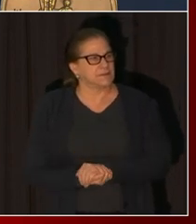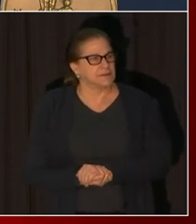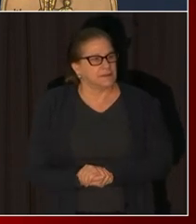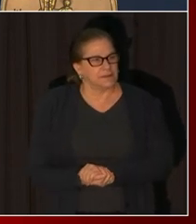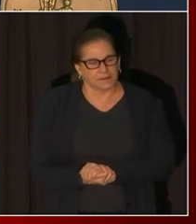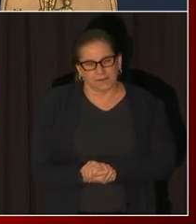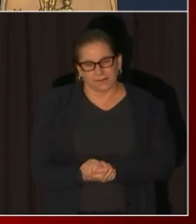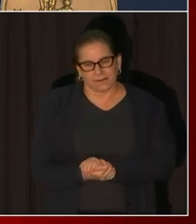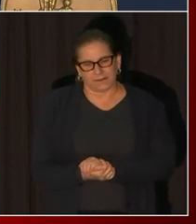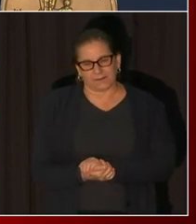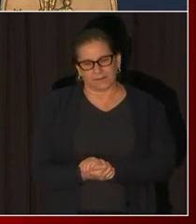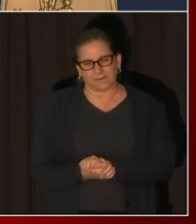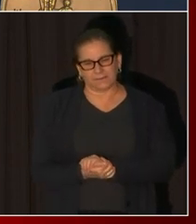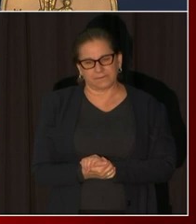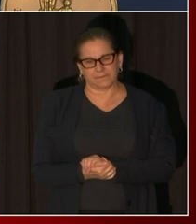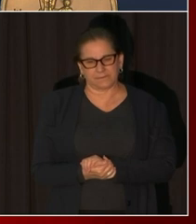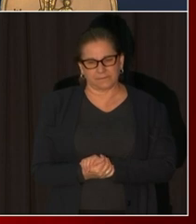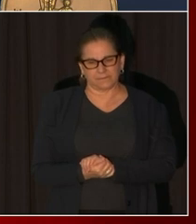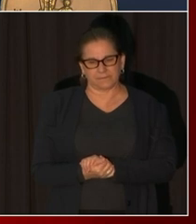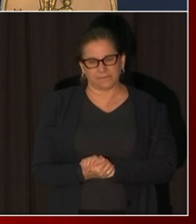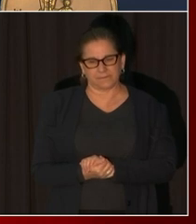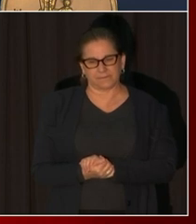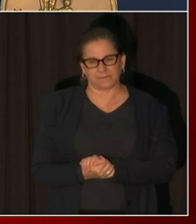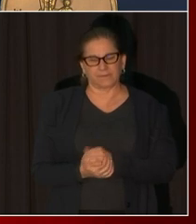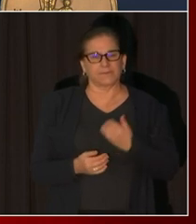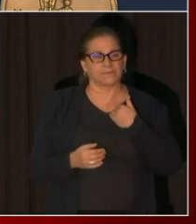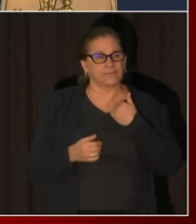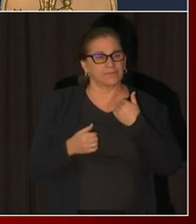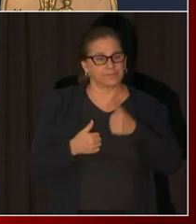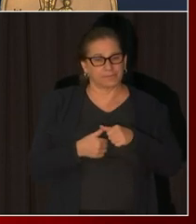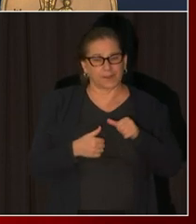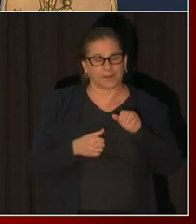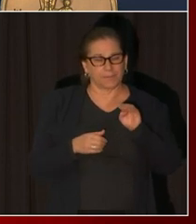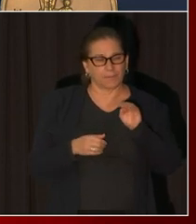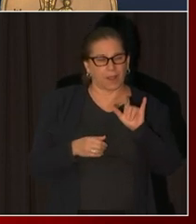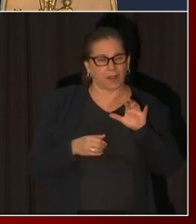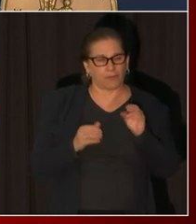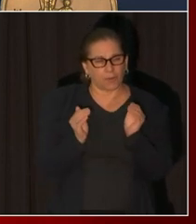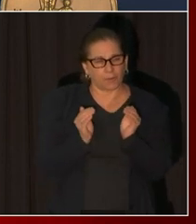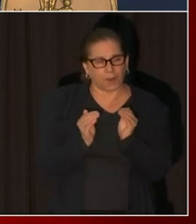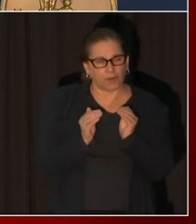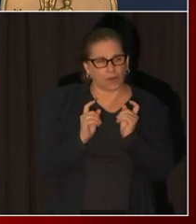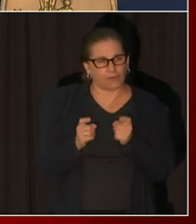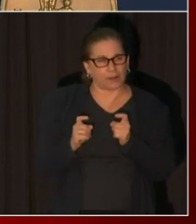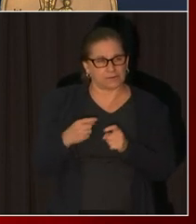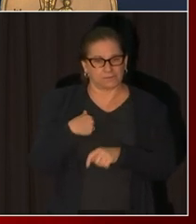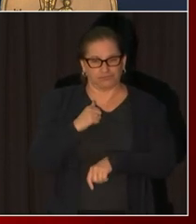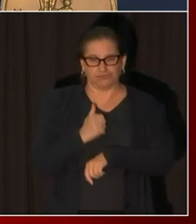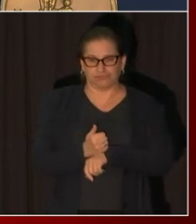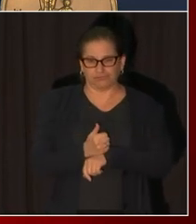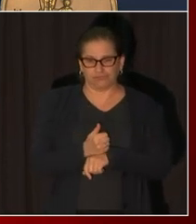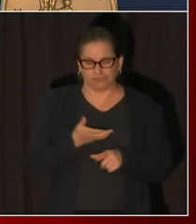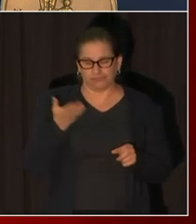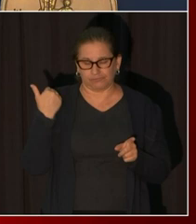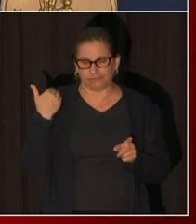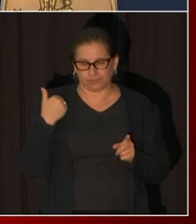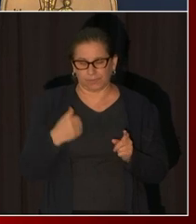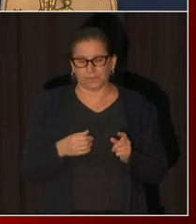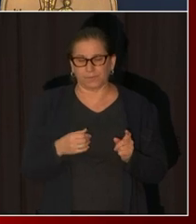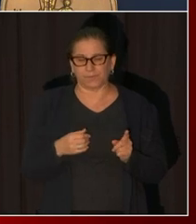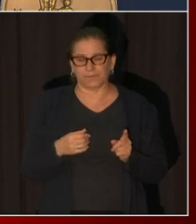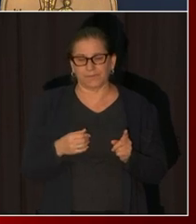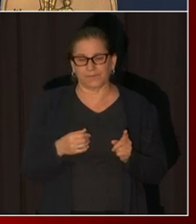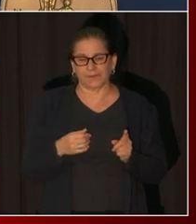micro grant program and some of these additional funds came from the community development block grant a